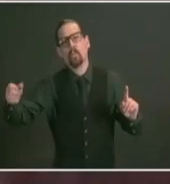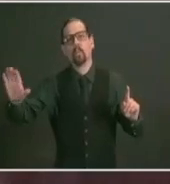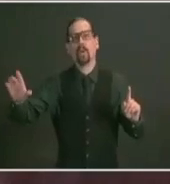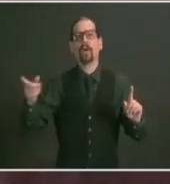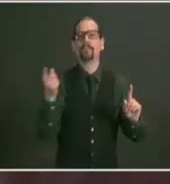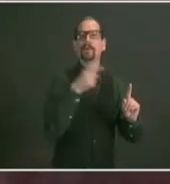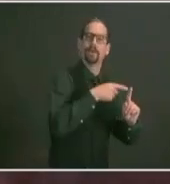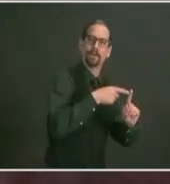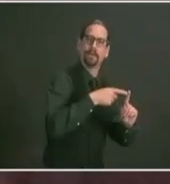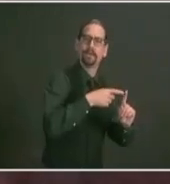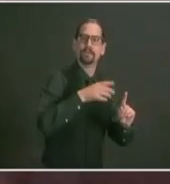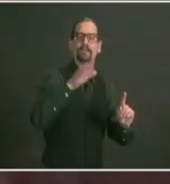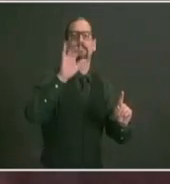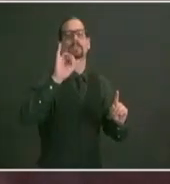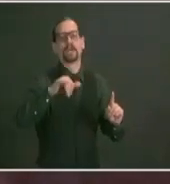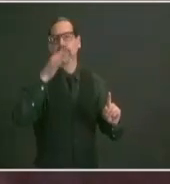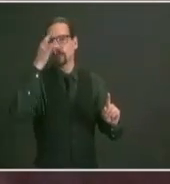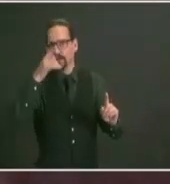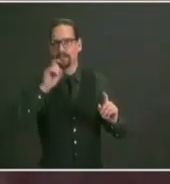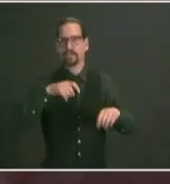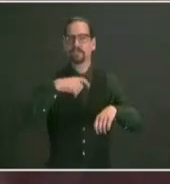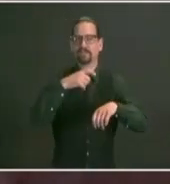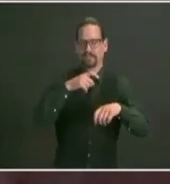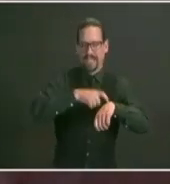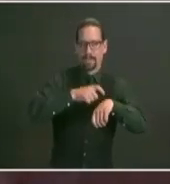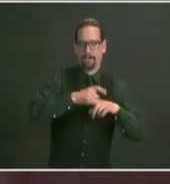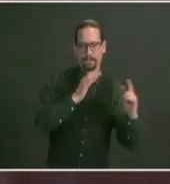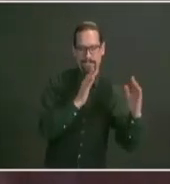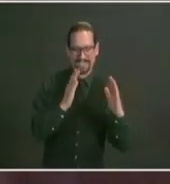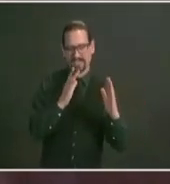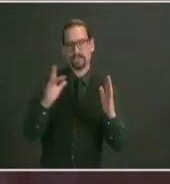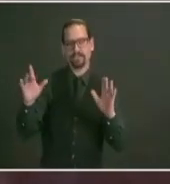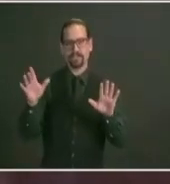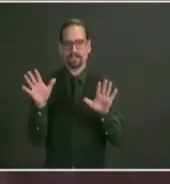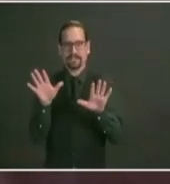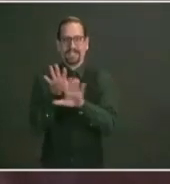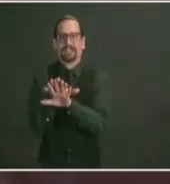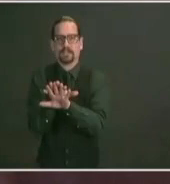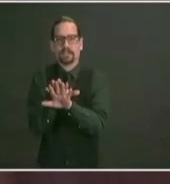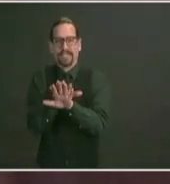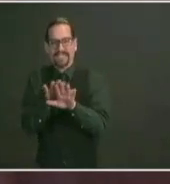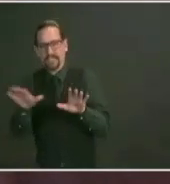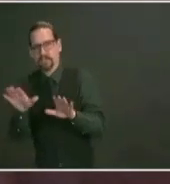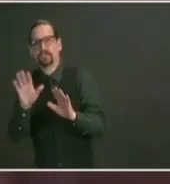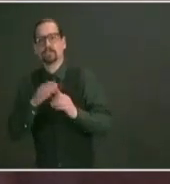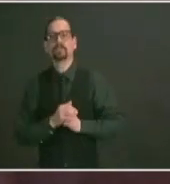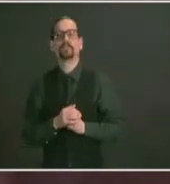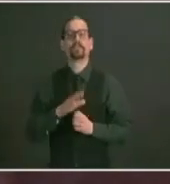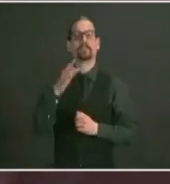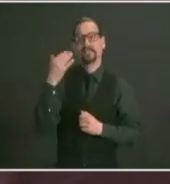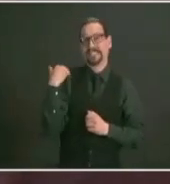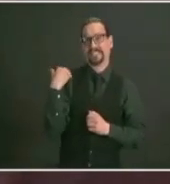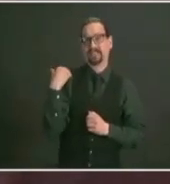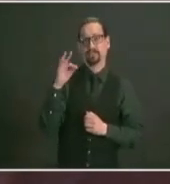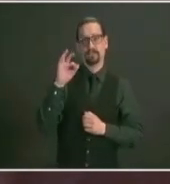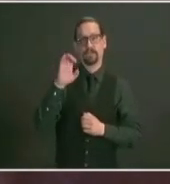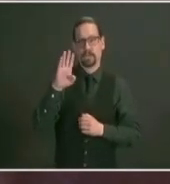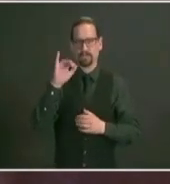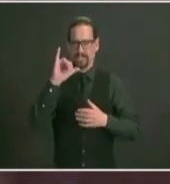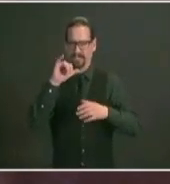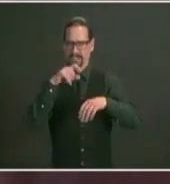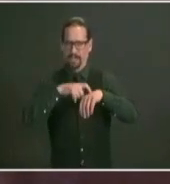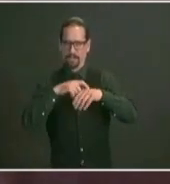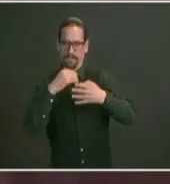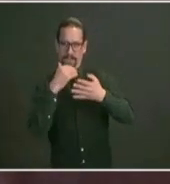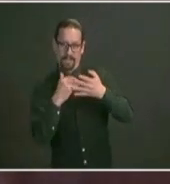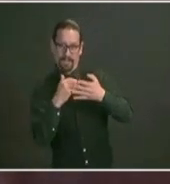as rhode island shifted to phase two of the vaccine effort and significantly increased the rate of vaccinations first